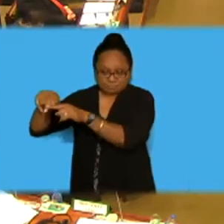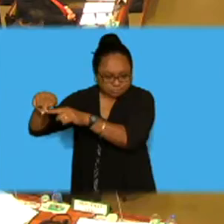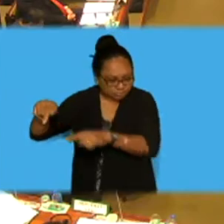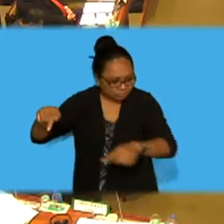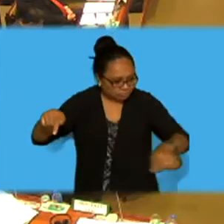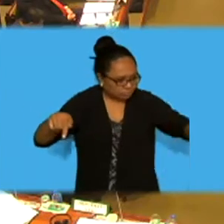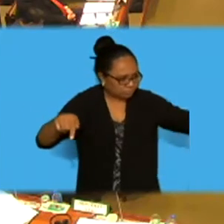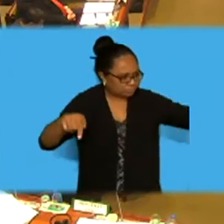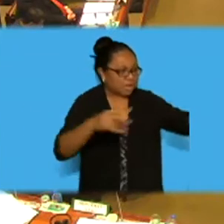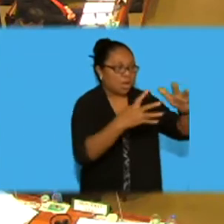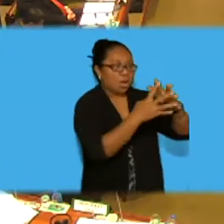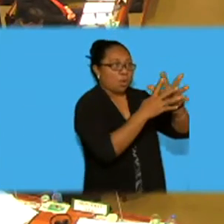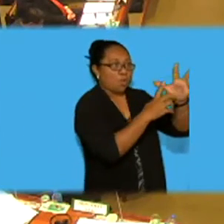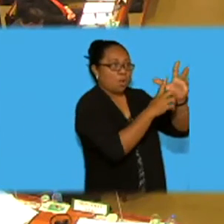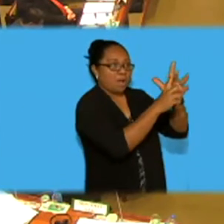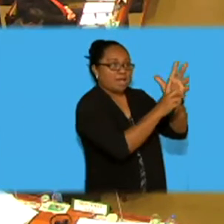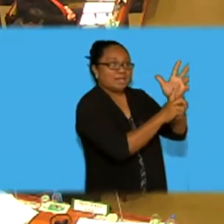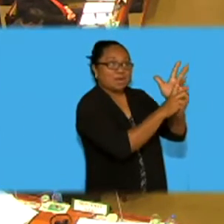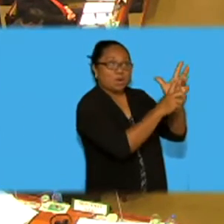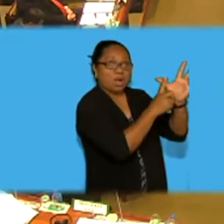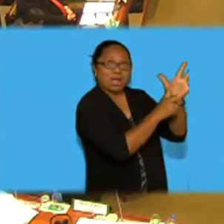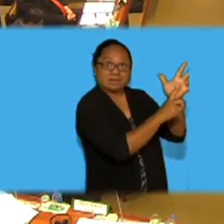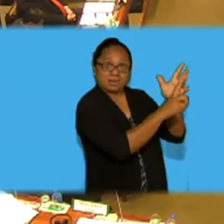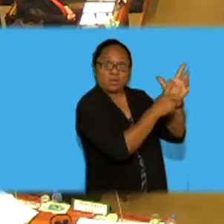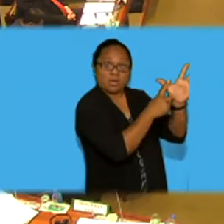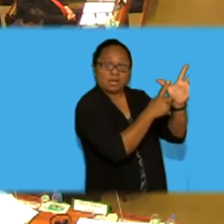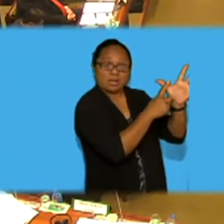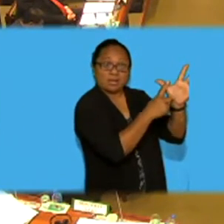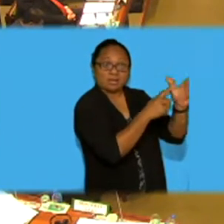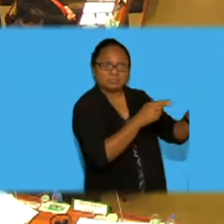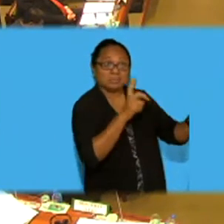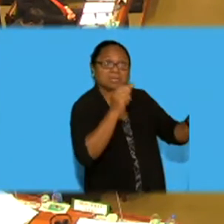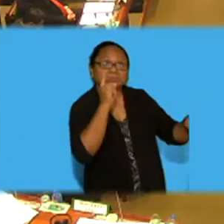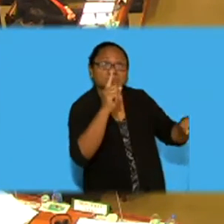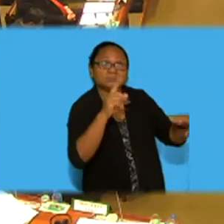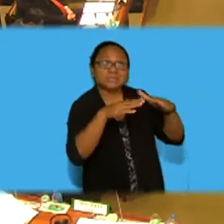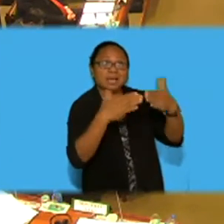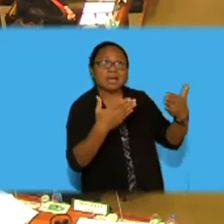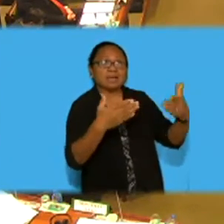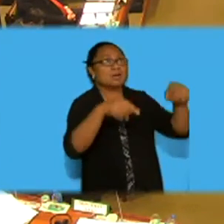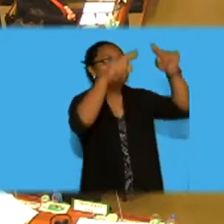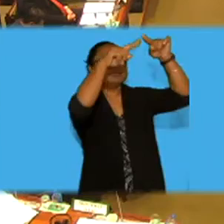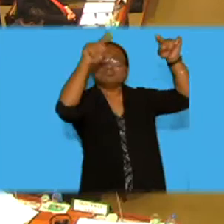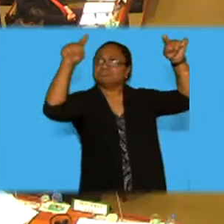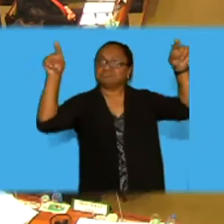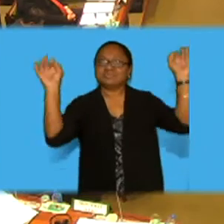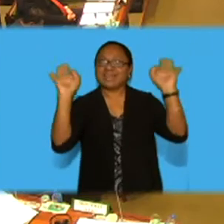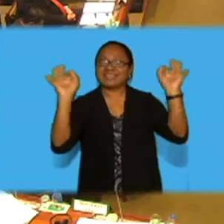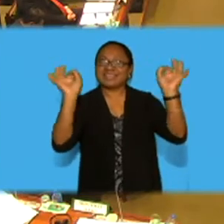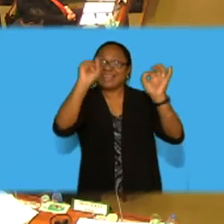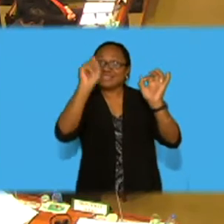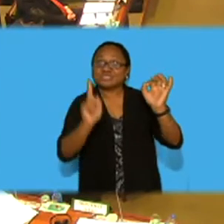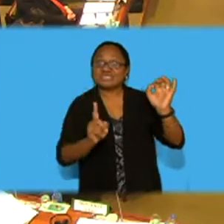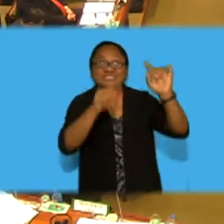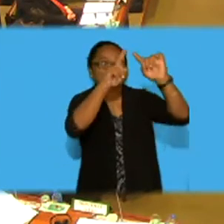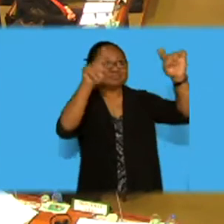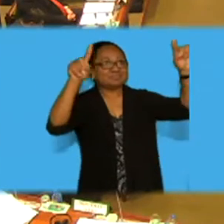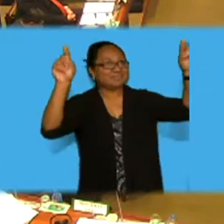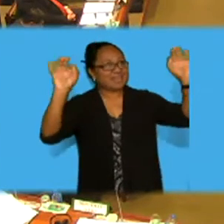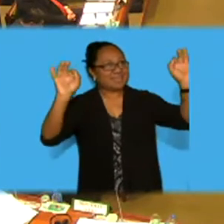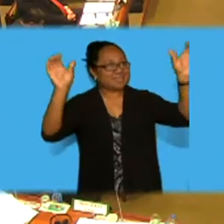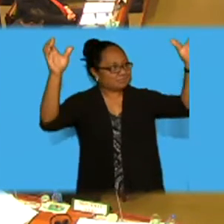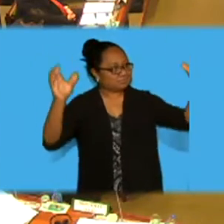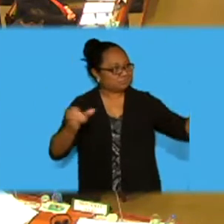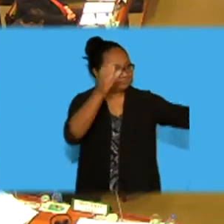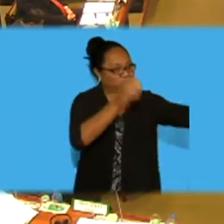there is no more electricity poles, which means that all the